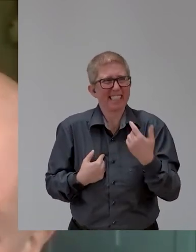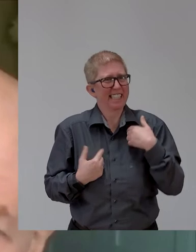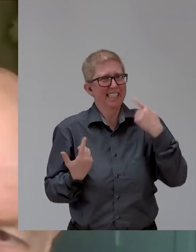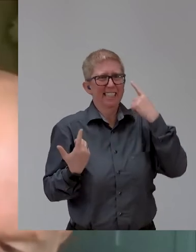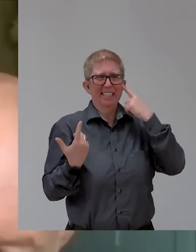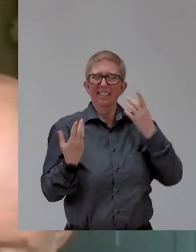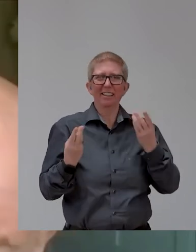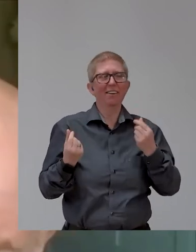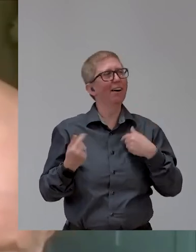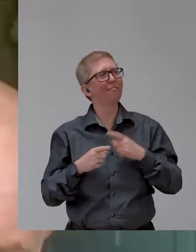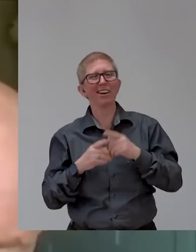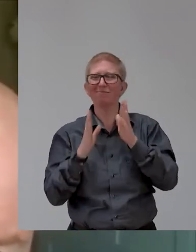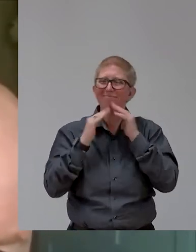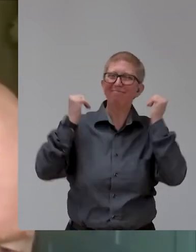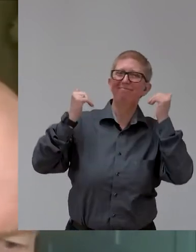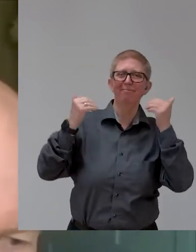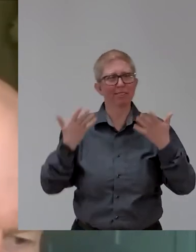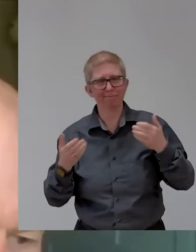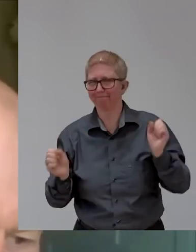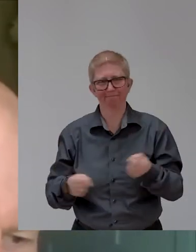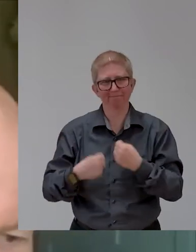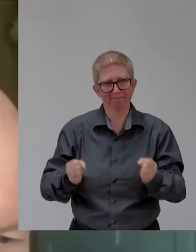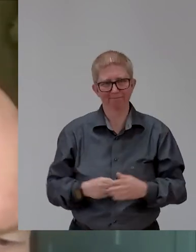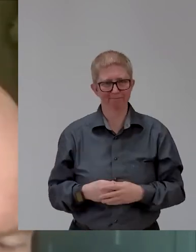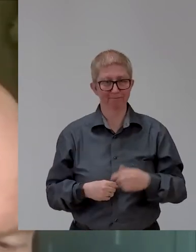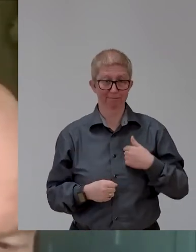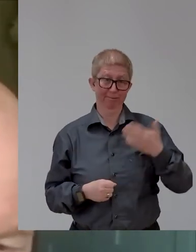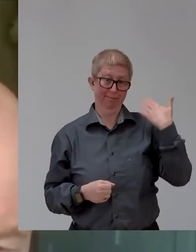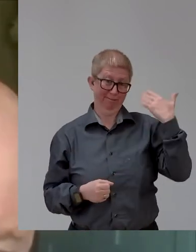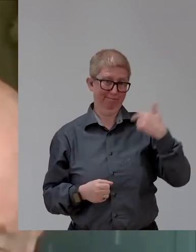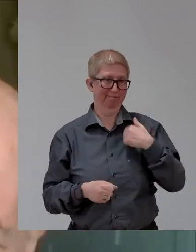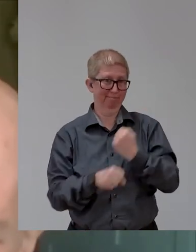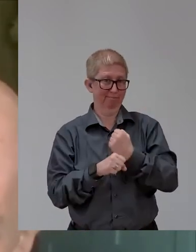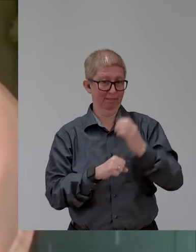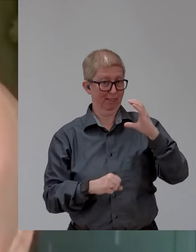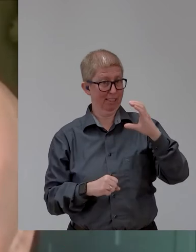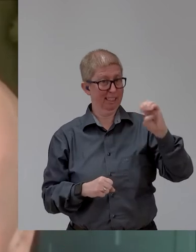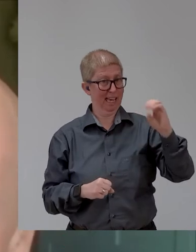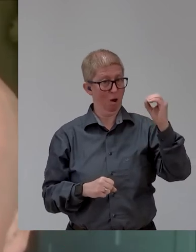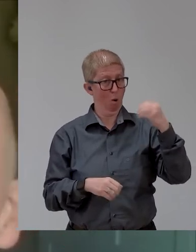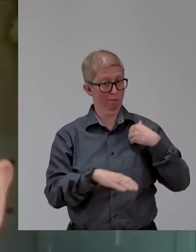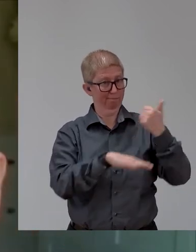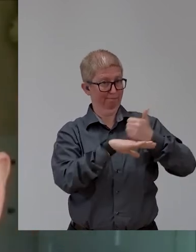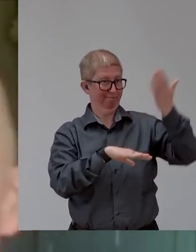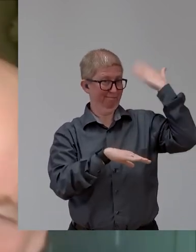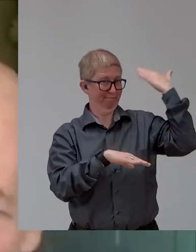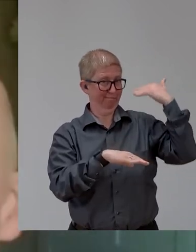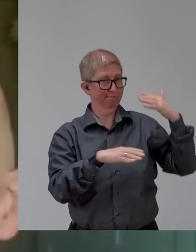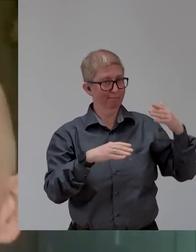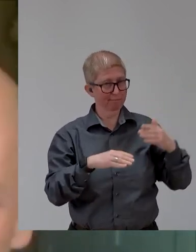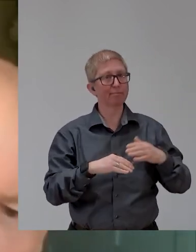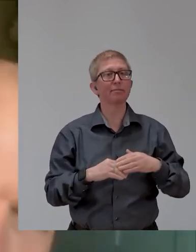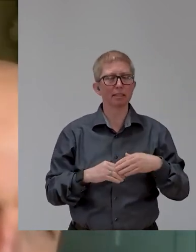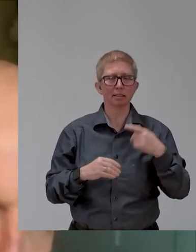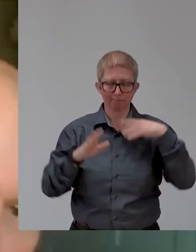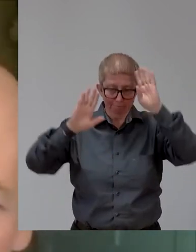so we'd focused on diversity when I became CEO. We, we, uh, we, uh, we started, uh, really with women at page and